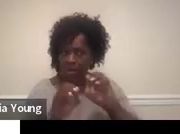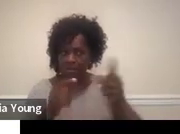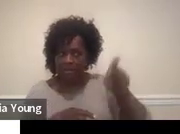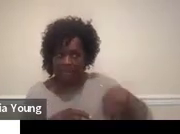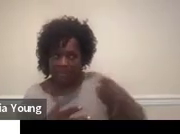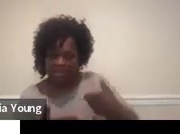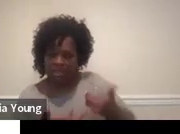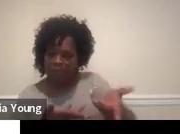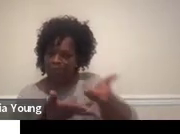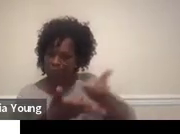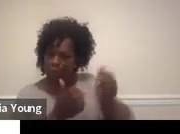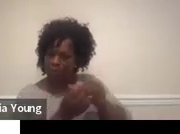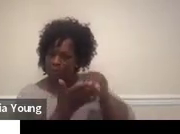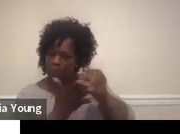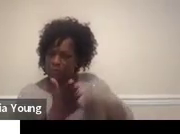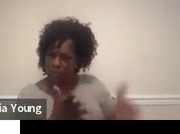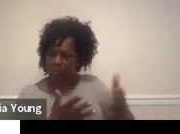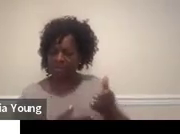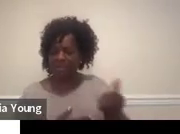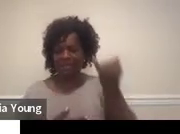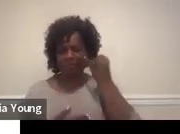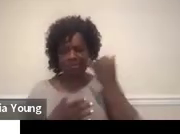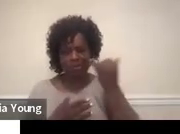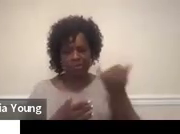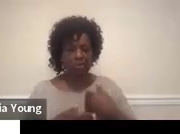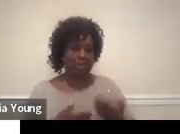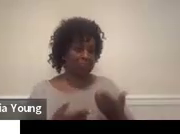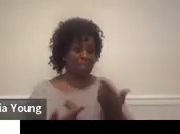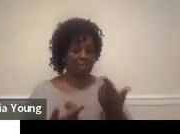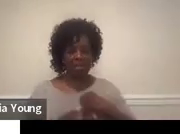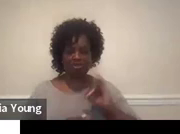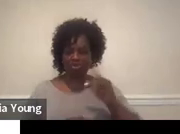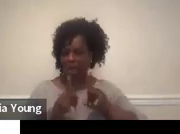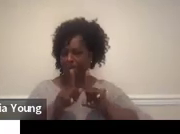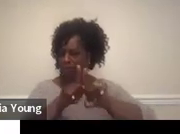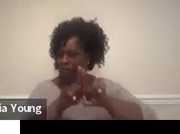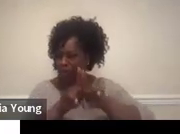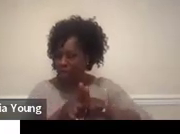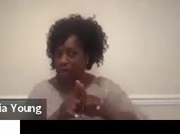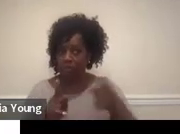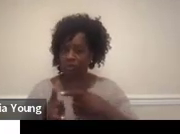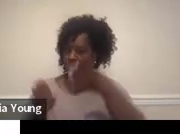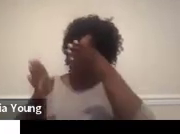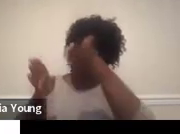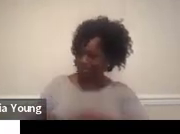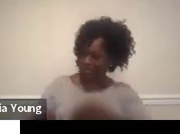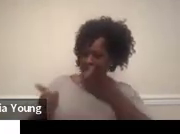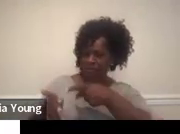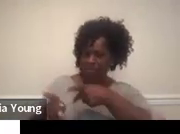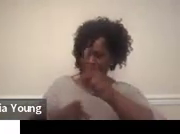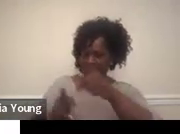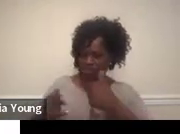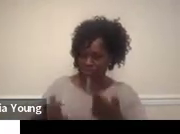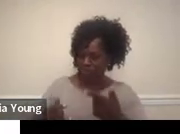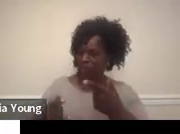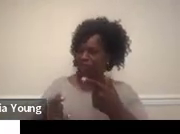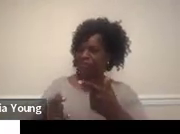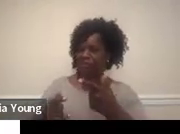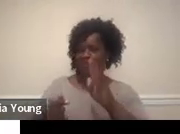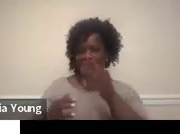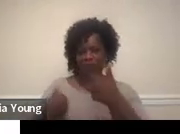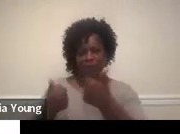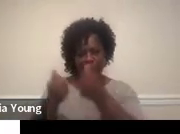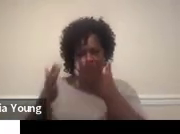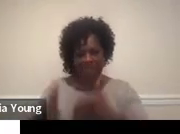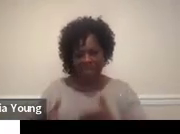for that job? See if you can job shadow somebody who is a professional video gamer or somebody who works at GameStop